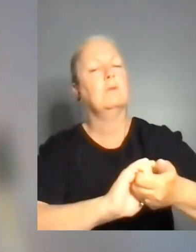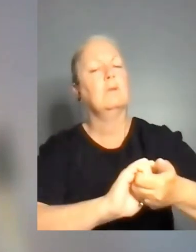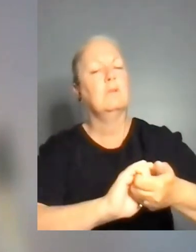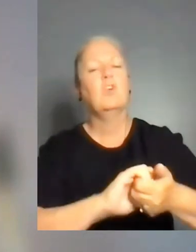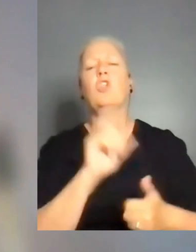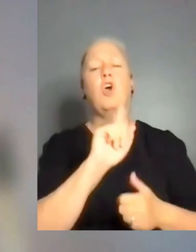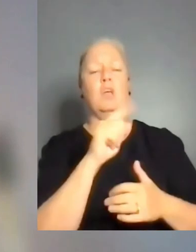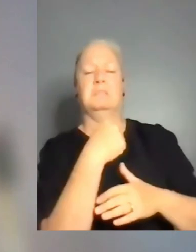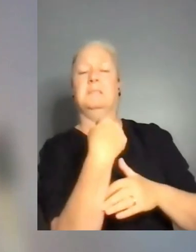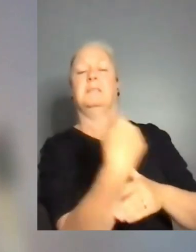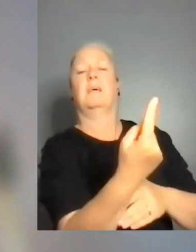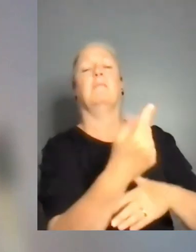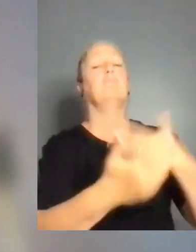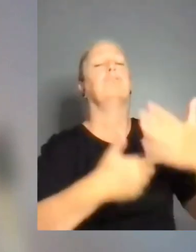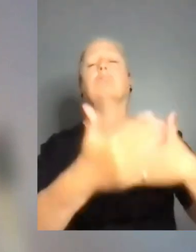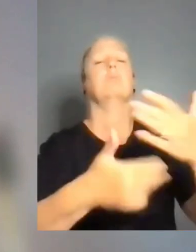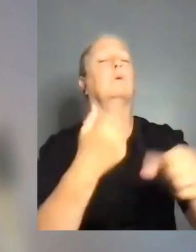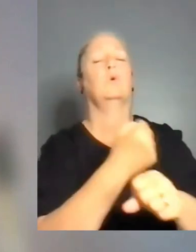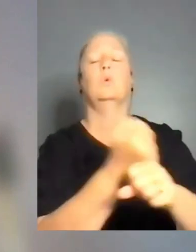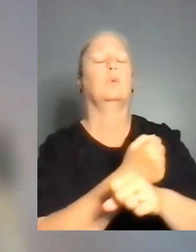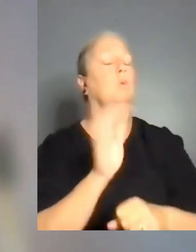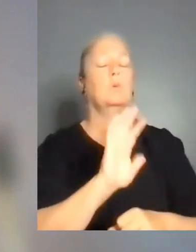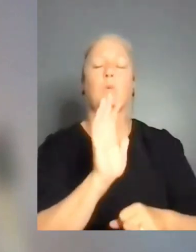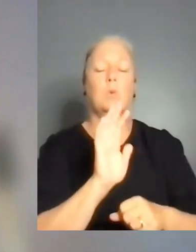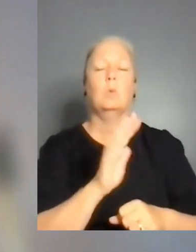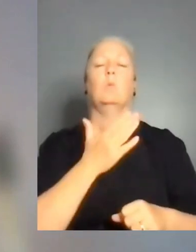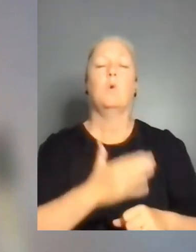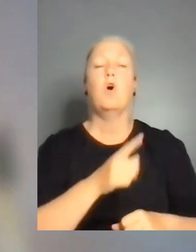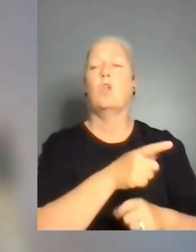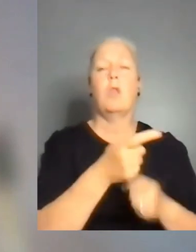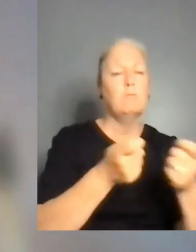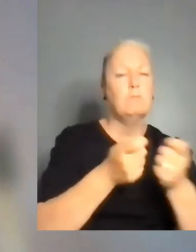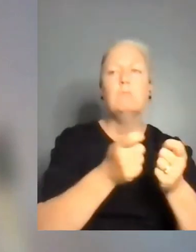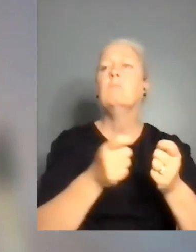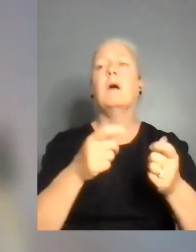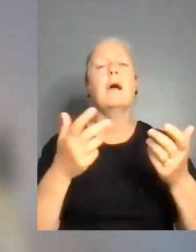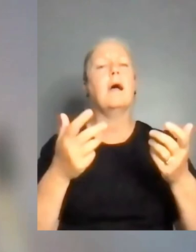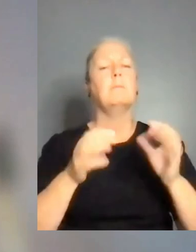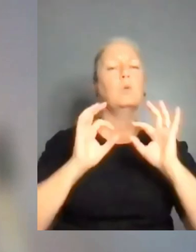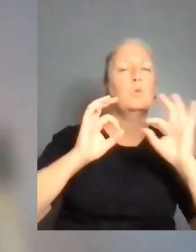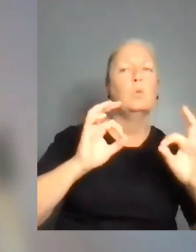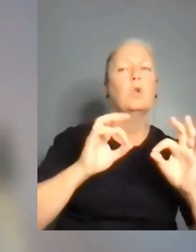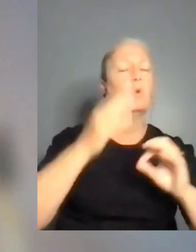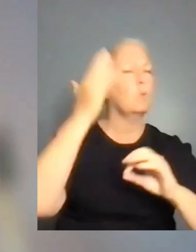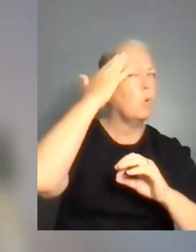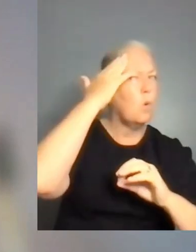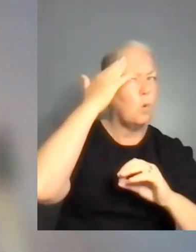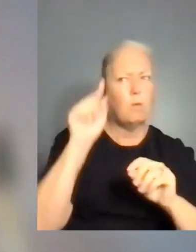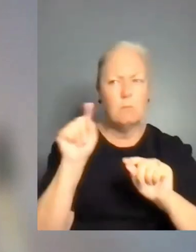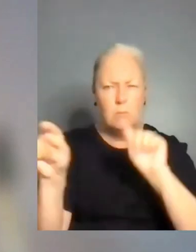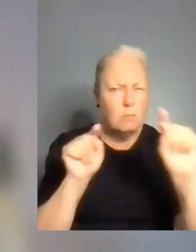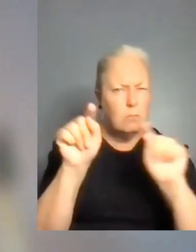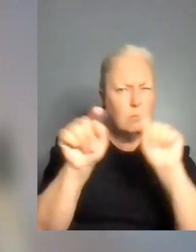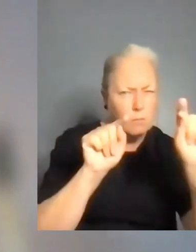but that's able to coordinate and bring all the partners together and work in collaboration